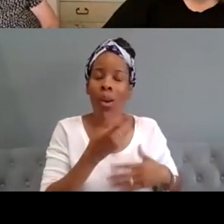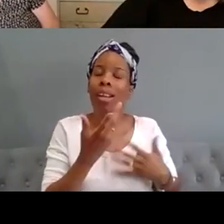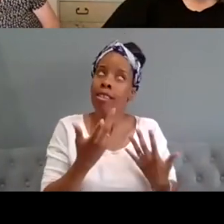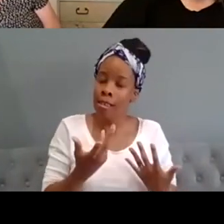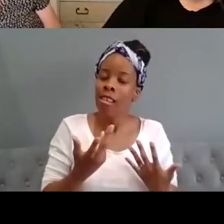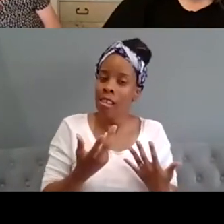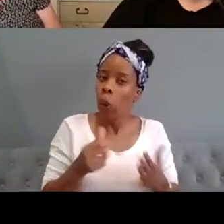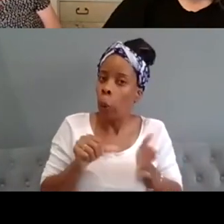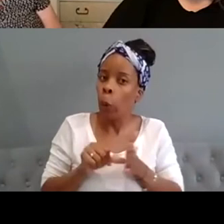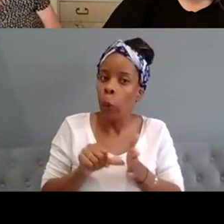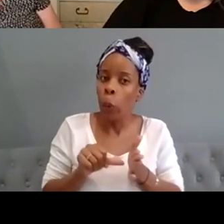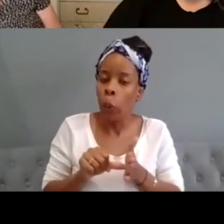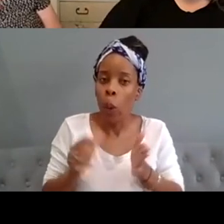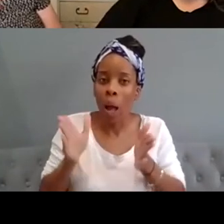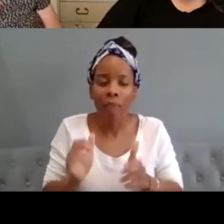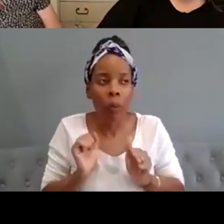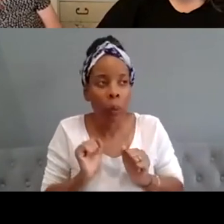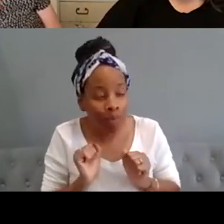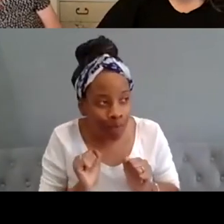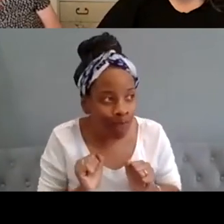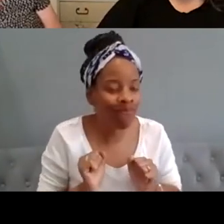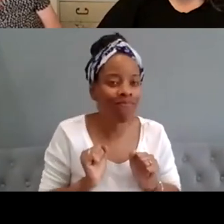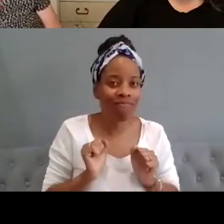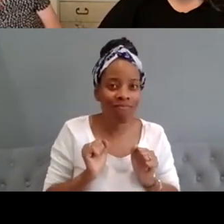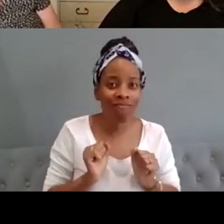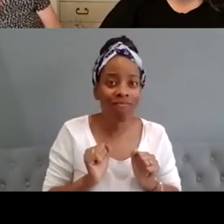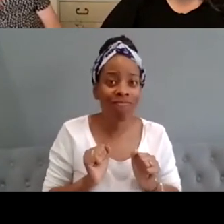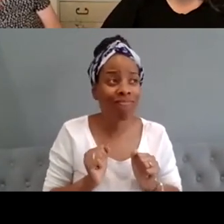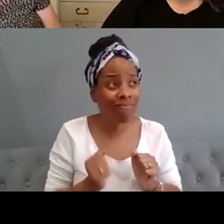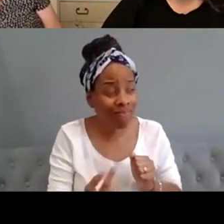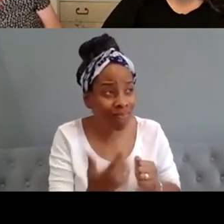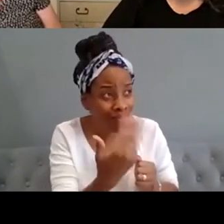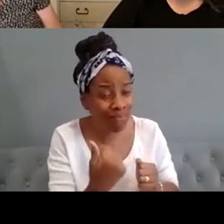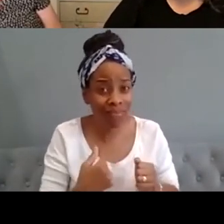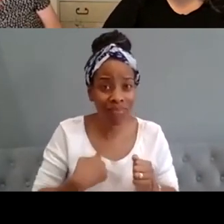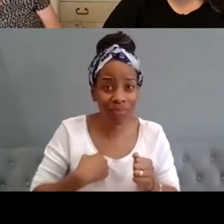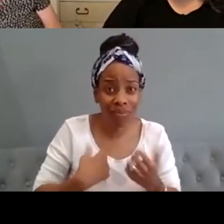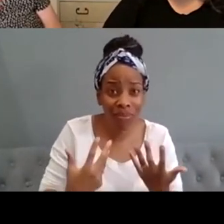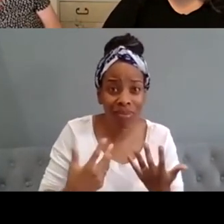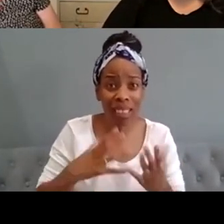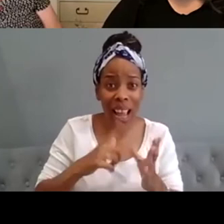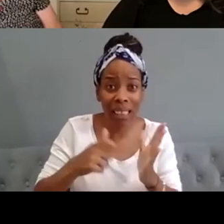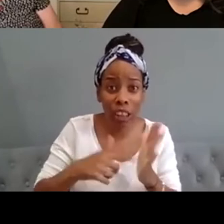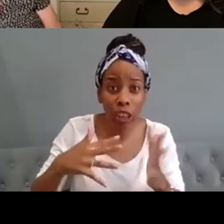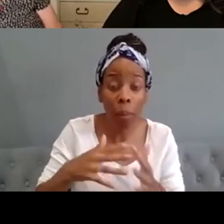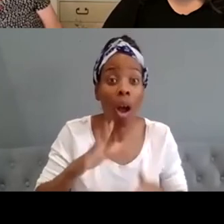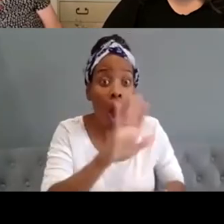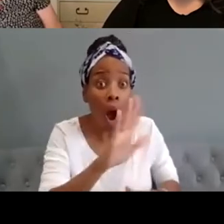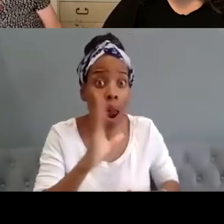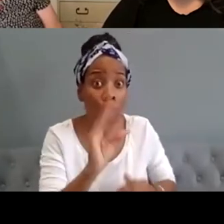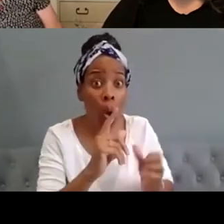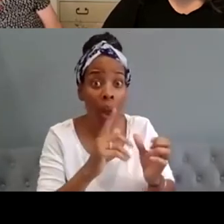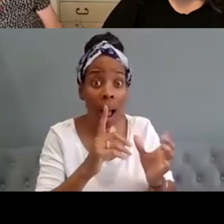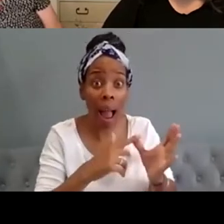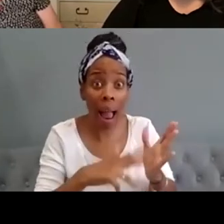negotiate access for work then you've got to i think your access to work provision is brilliant anna by the way i have